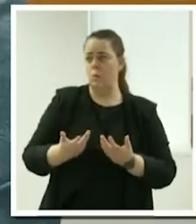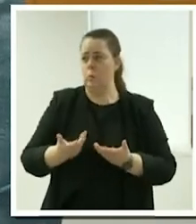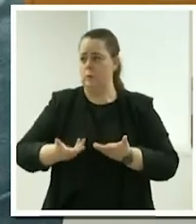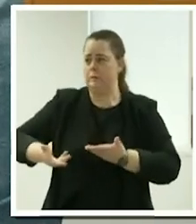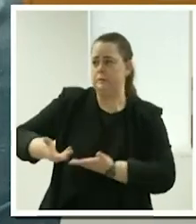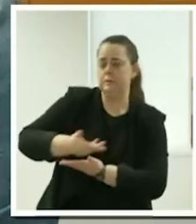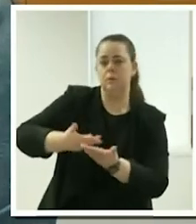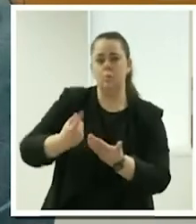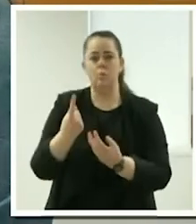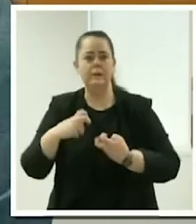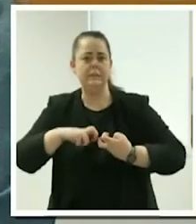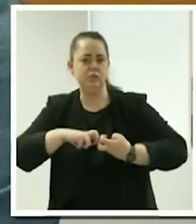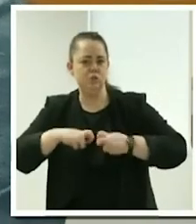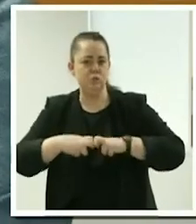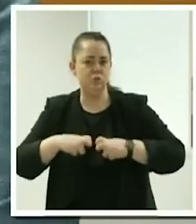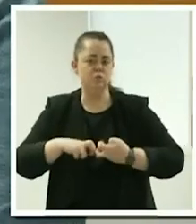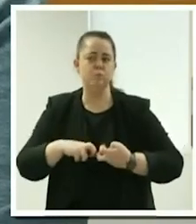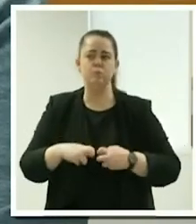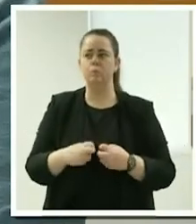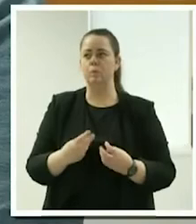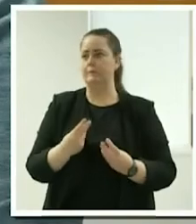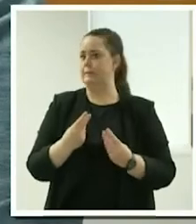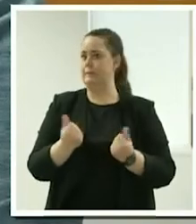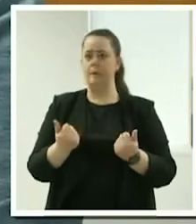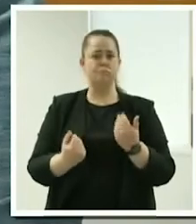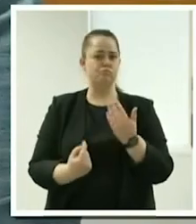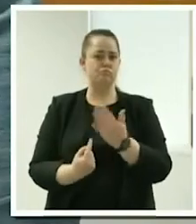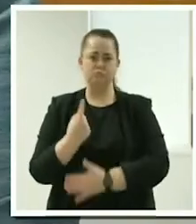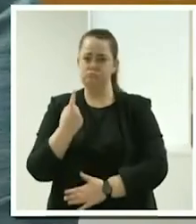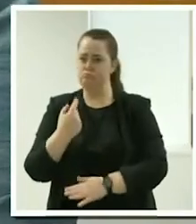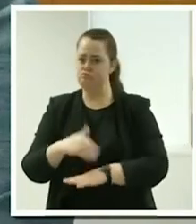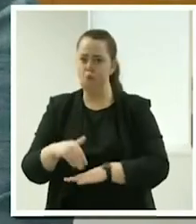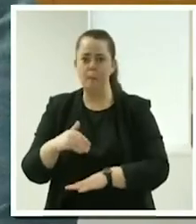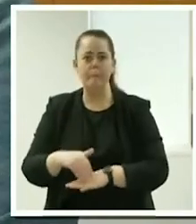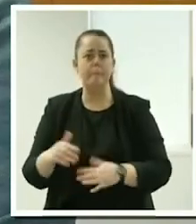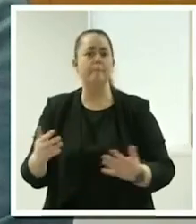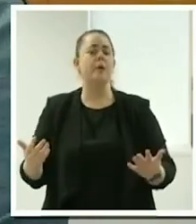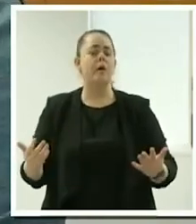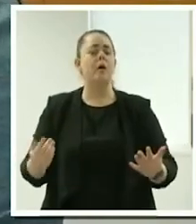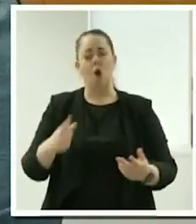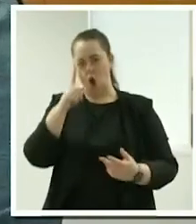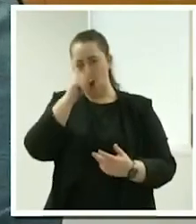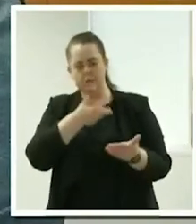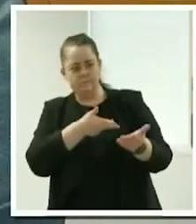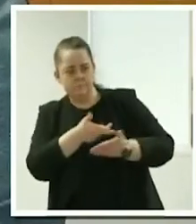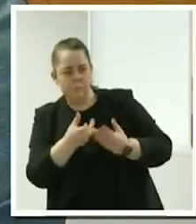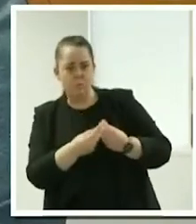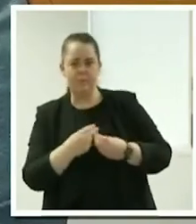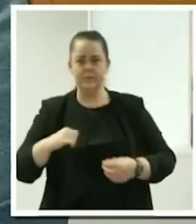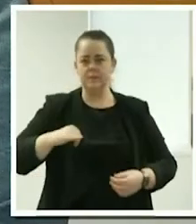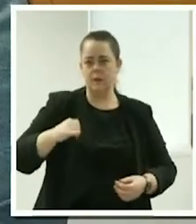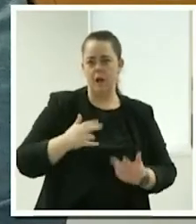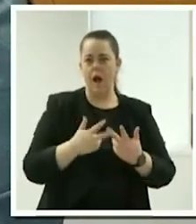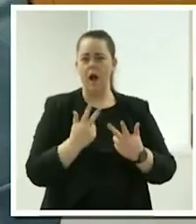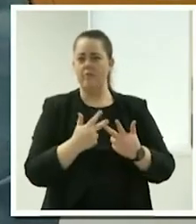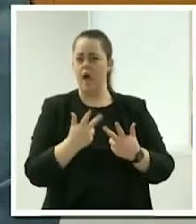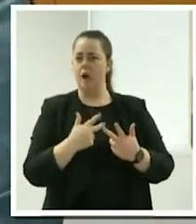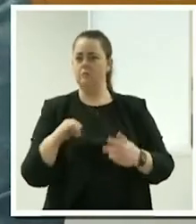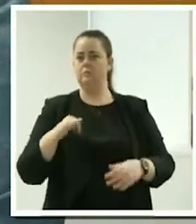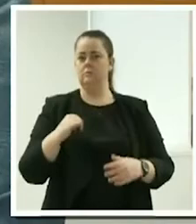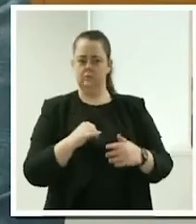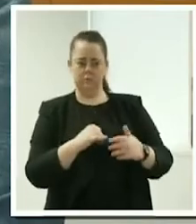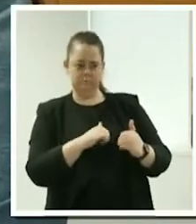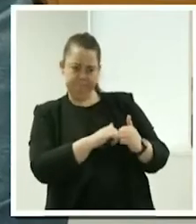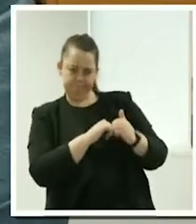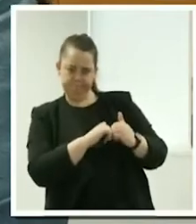or something that I'm having problems with I would I would talk to another co-worker or even someone